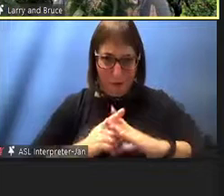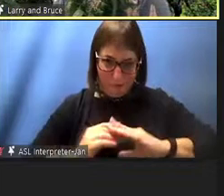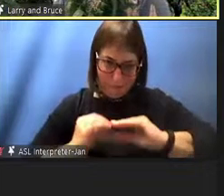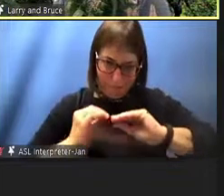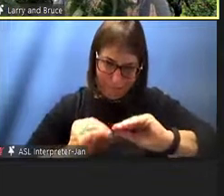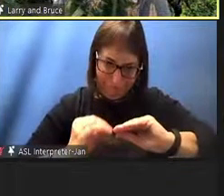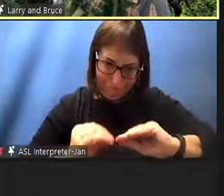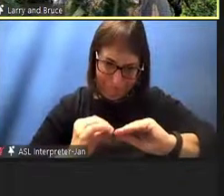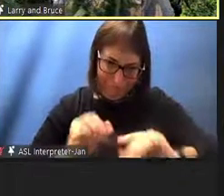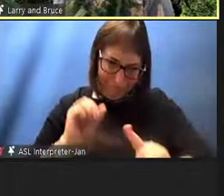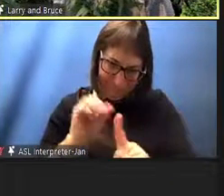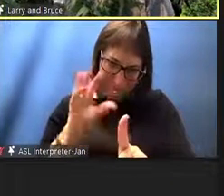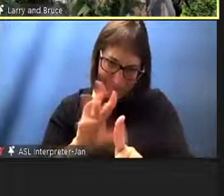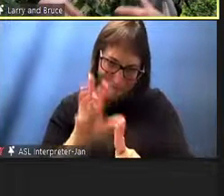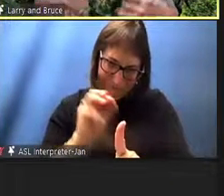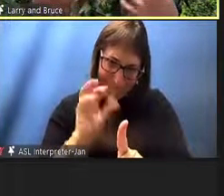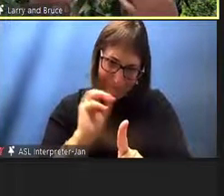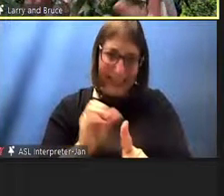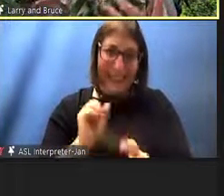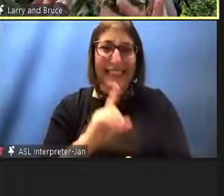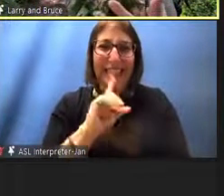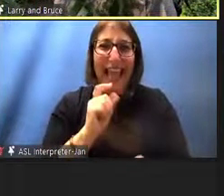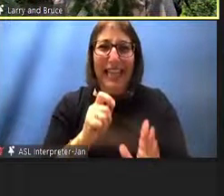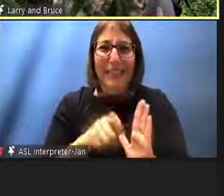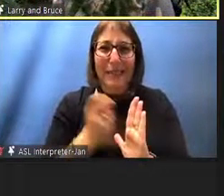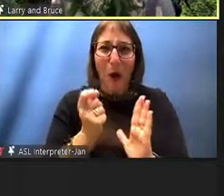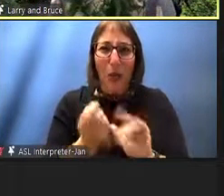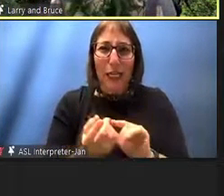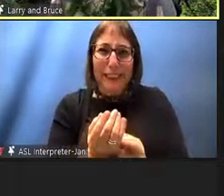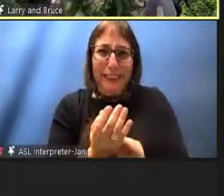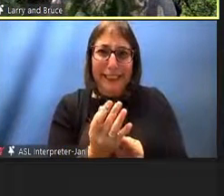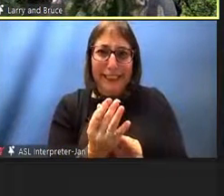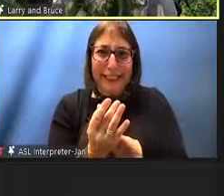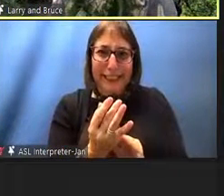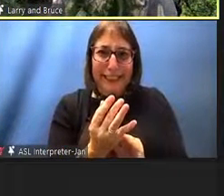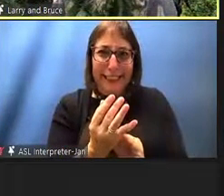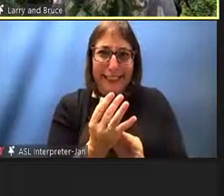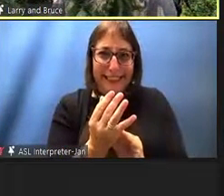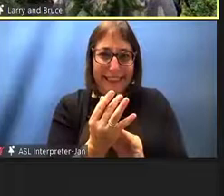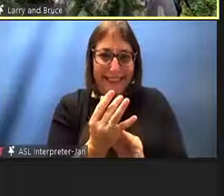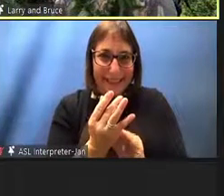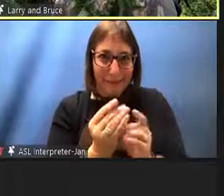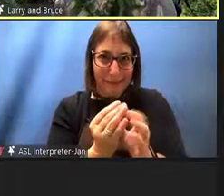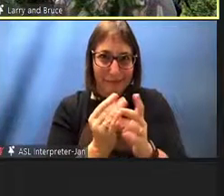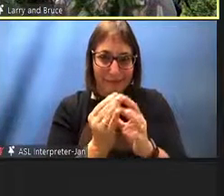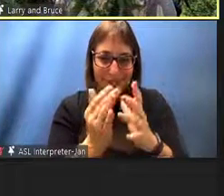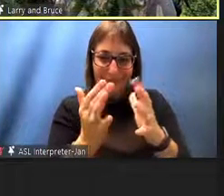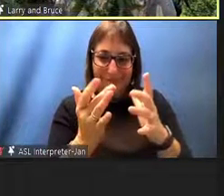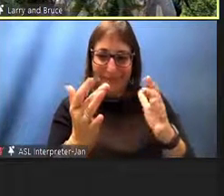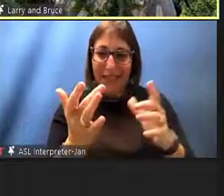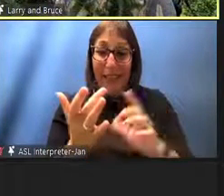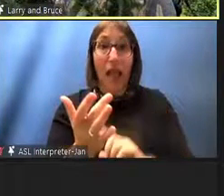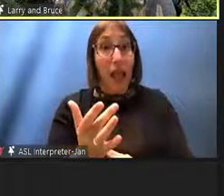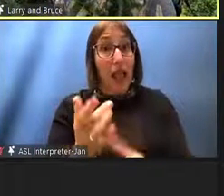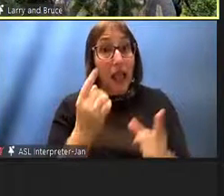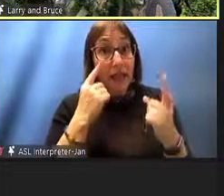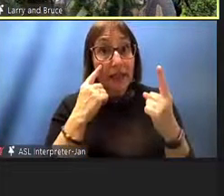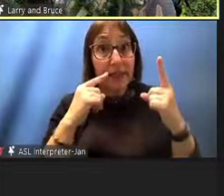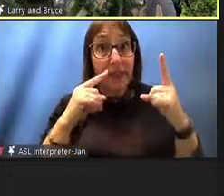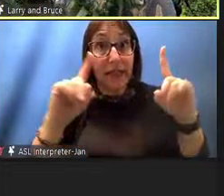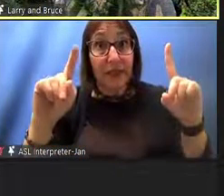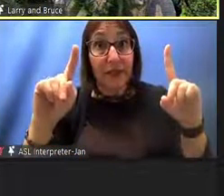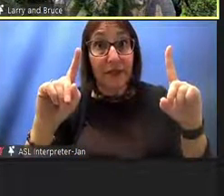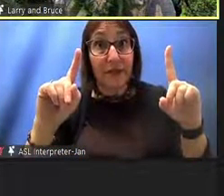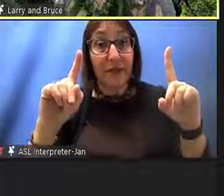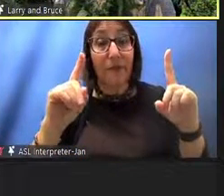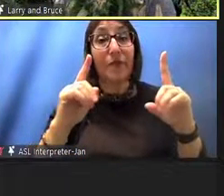spark that had worked out successfully enough so that we